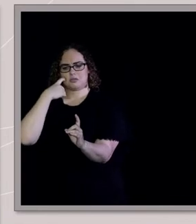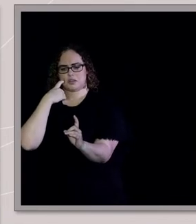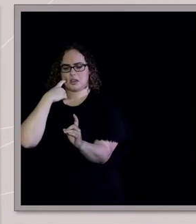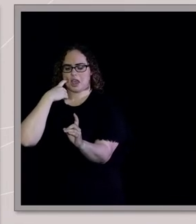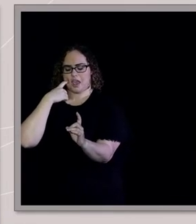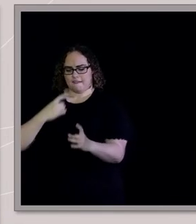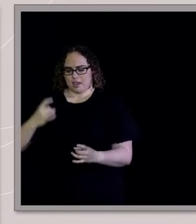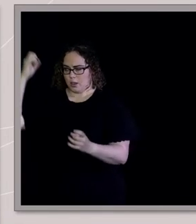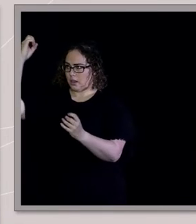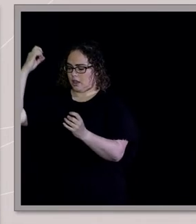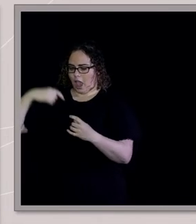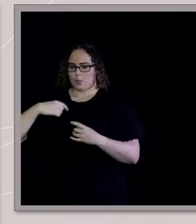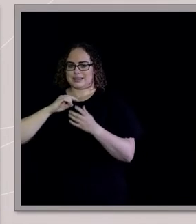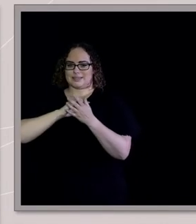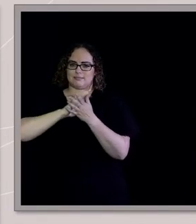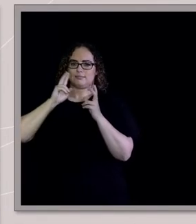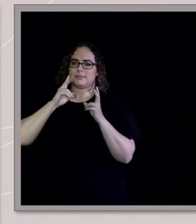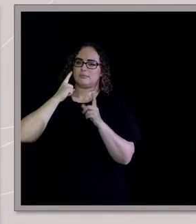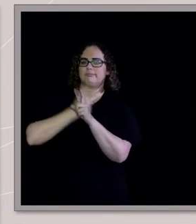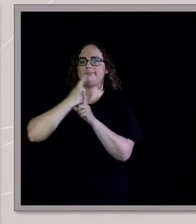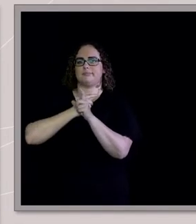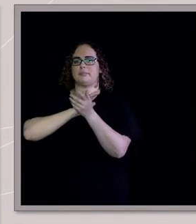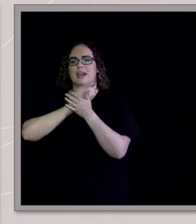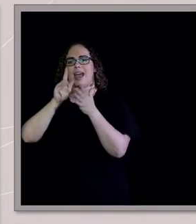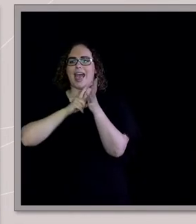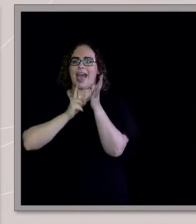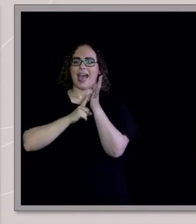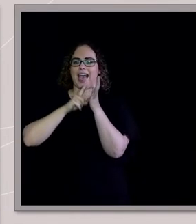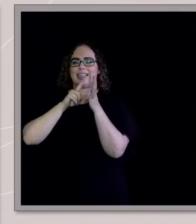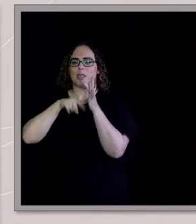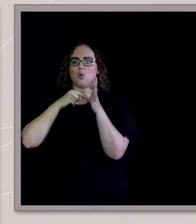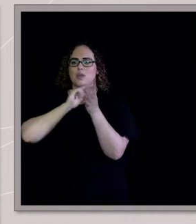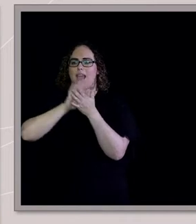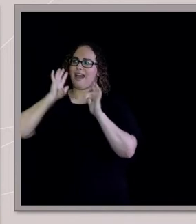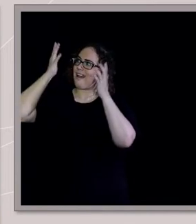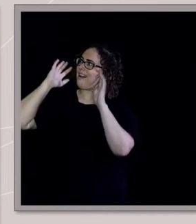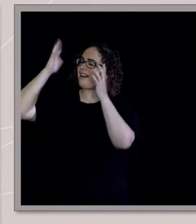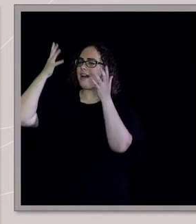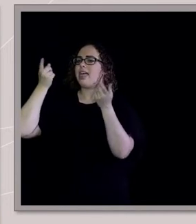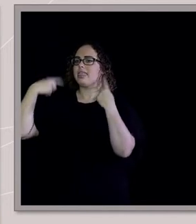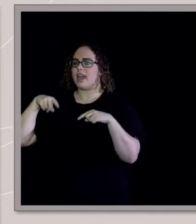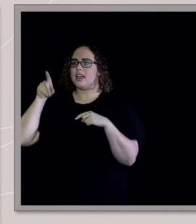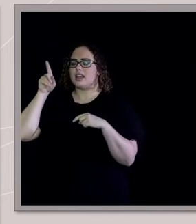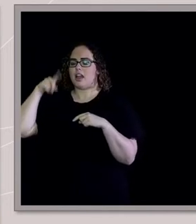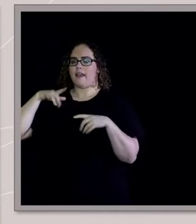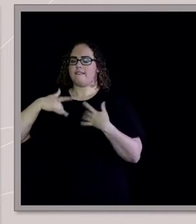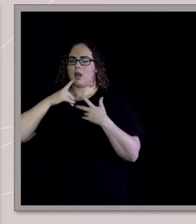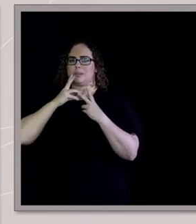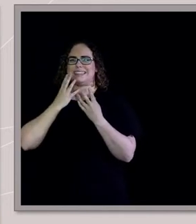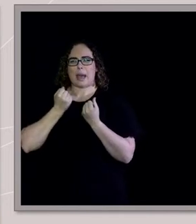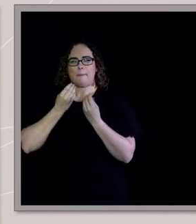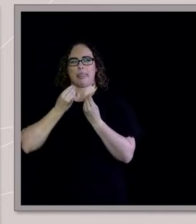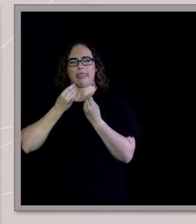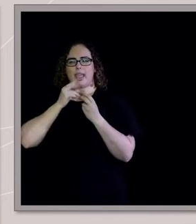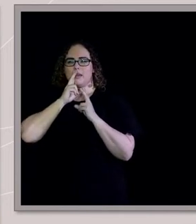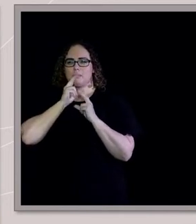I was saying my hallelujahs, and then it felt like something changed in my mouth in the way that it was coming out. Like, maybe